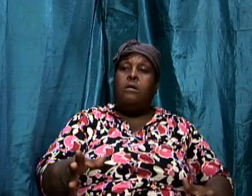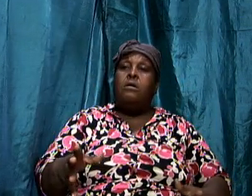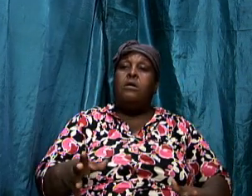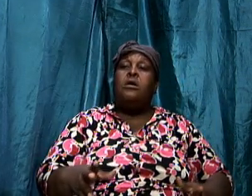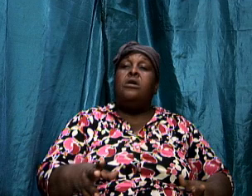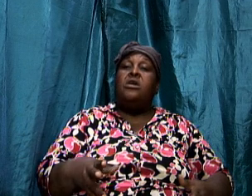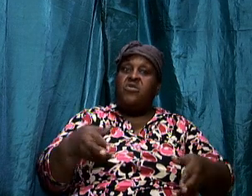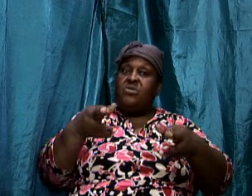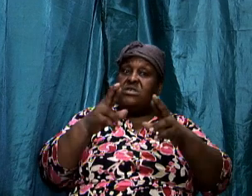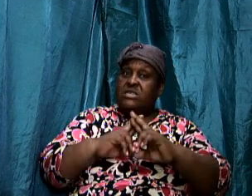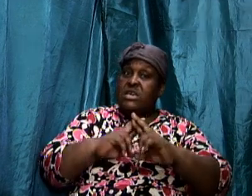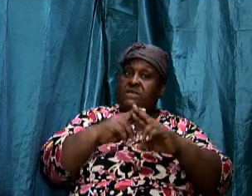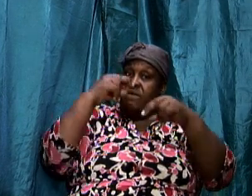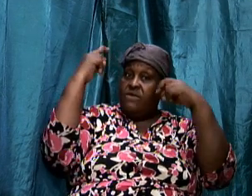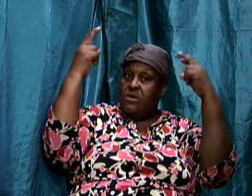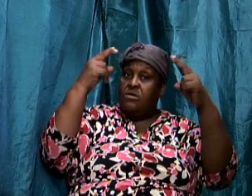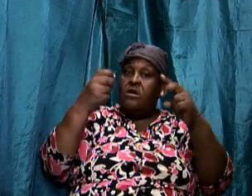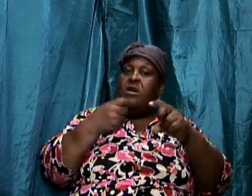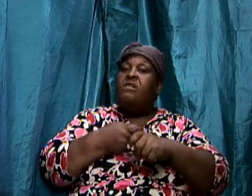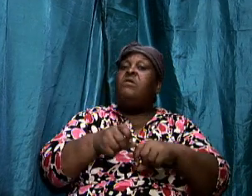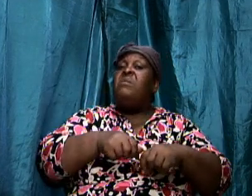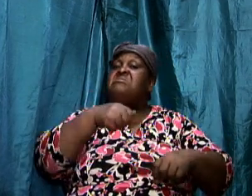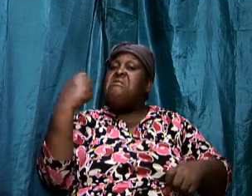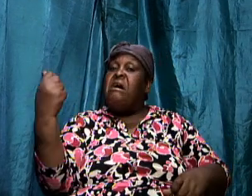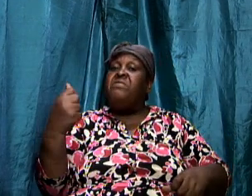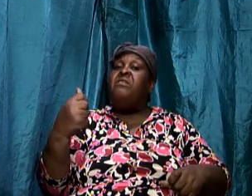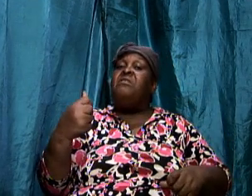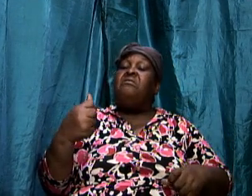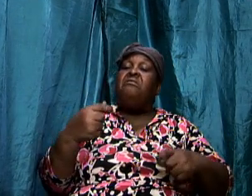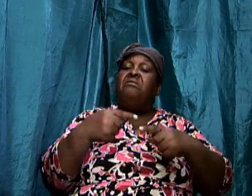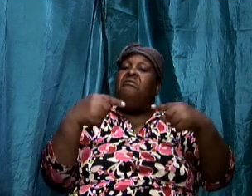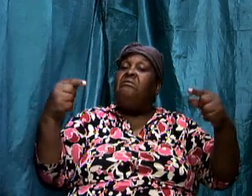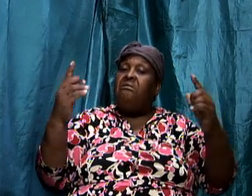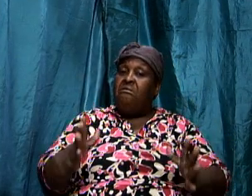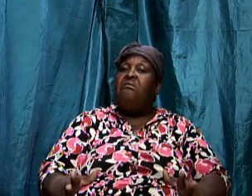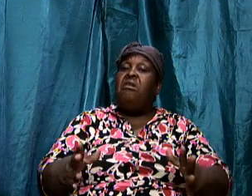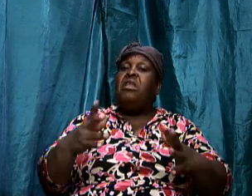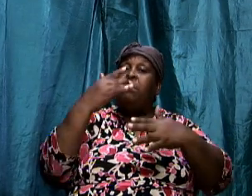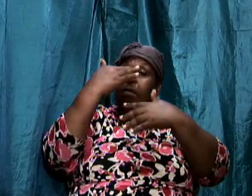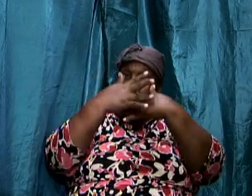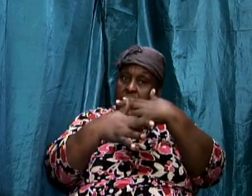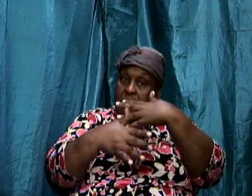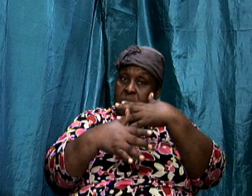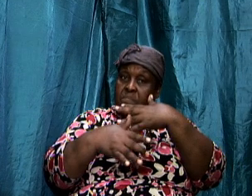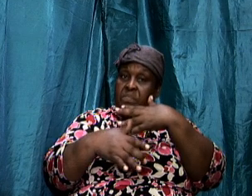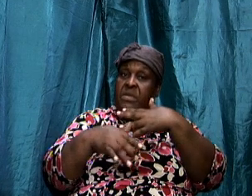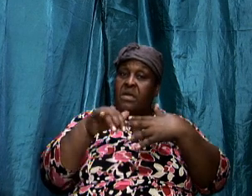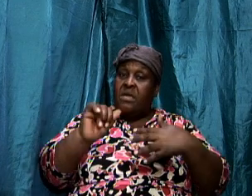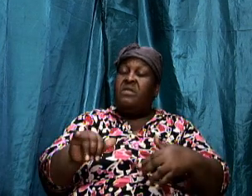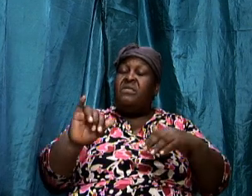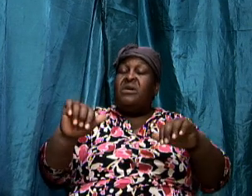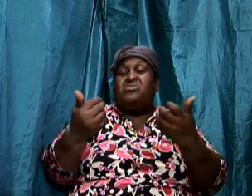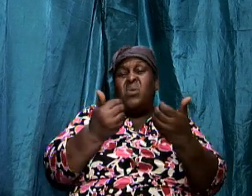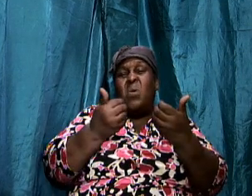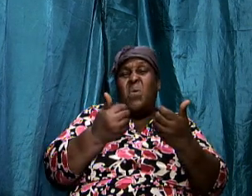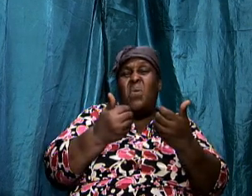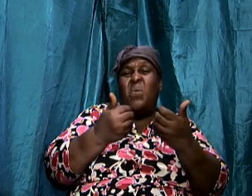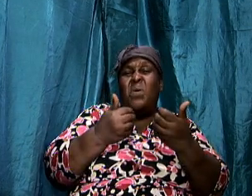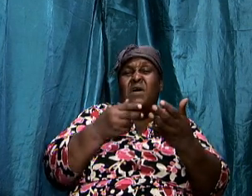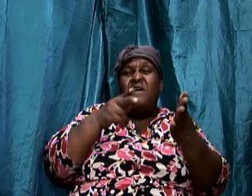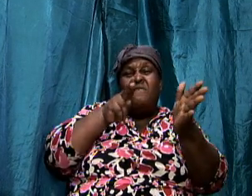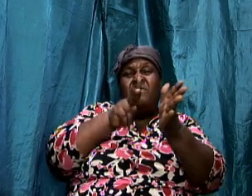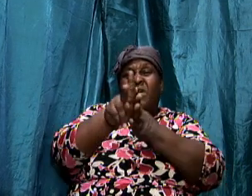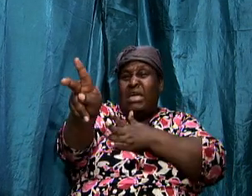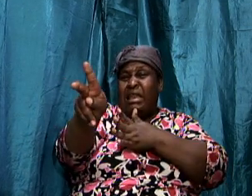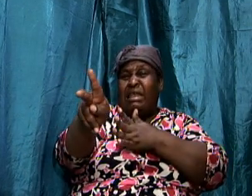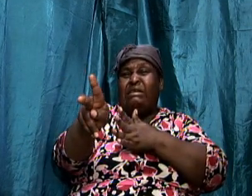opponent's blood that was how vicious that wrestling boxing match